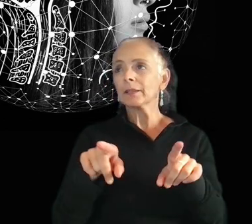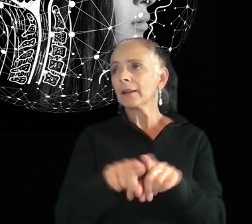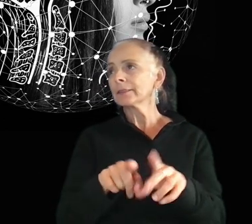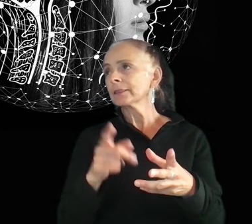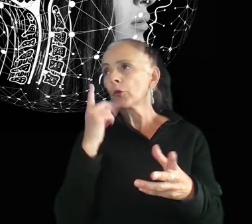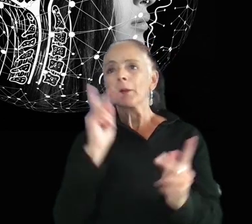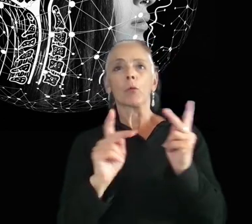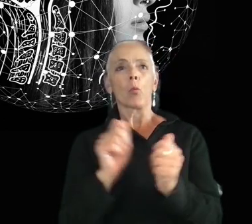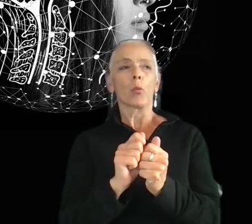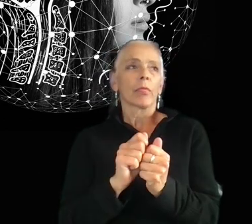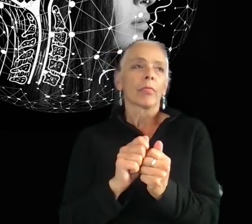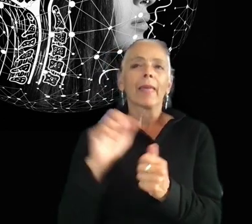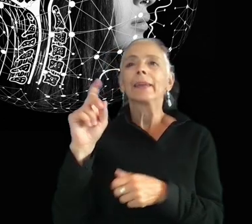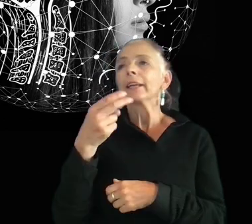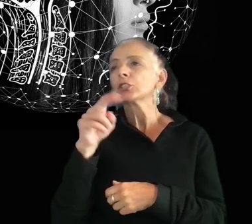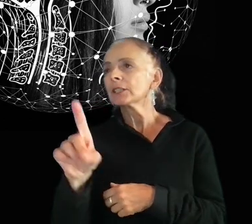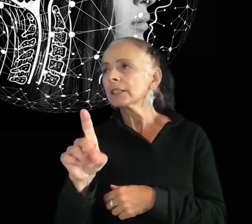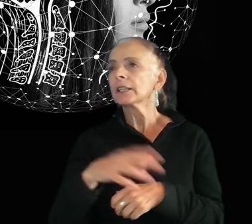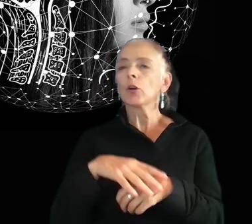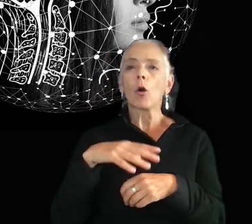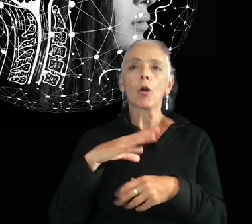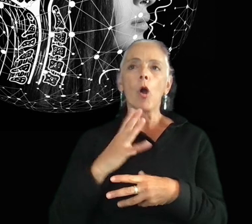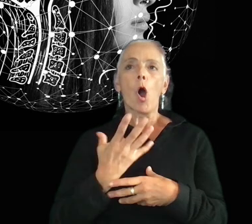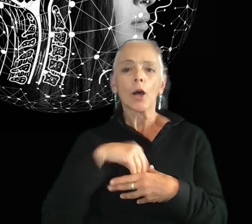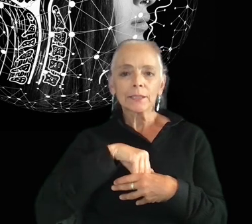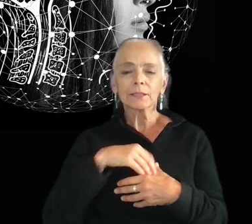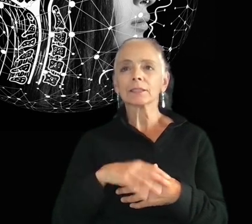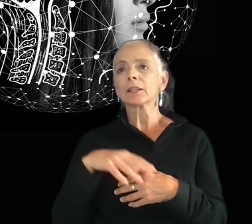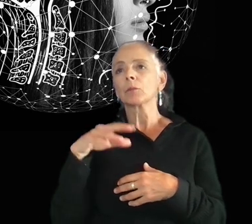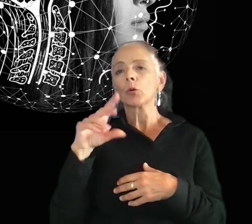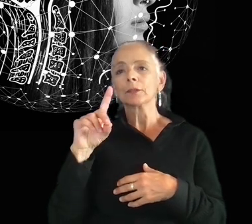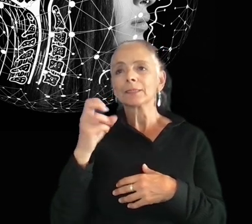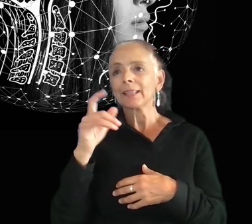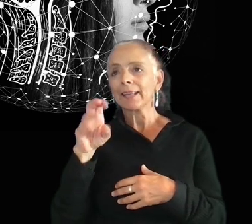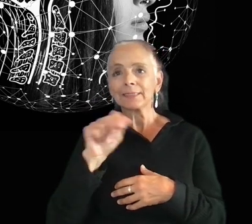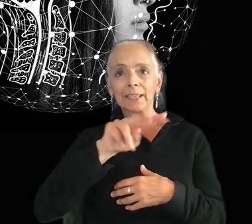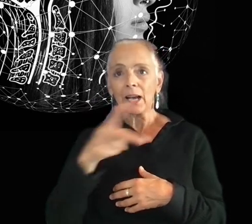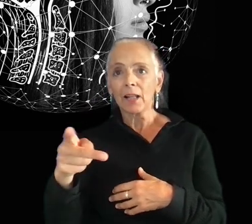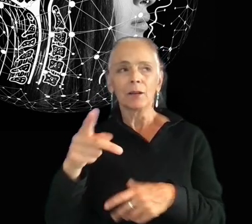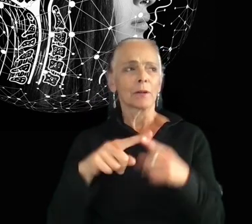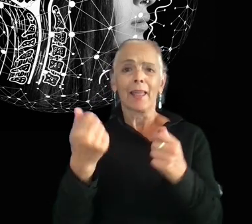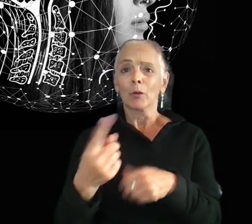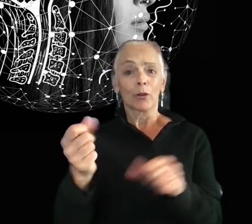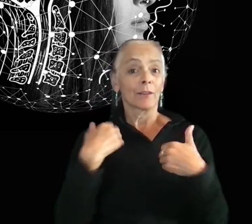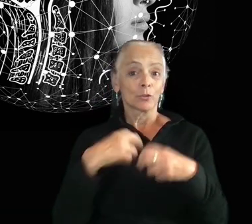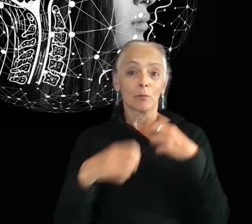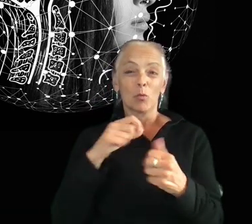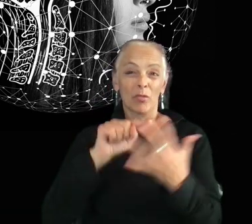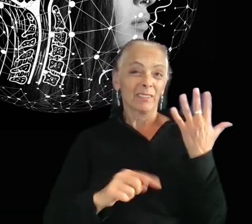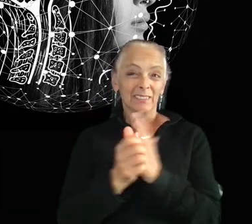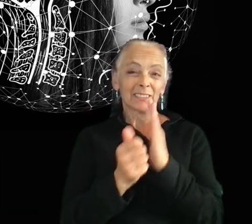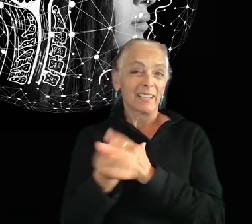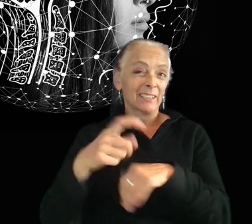people with conditions like ADHD, autism, dyslexia, actually anyone can have trouble with any one of these skills throughout their life.